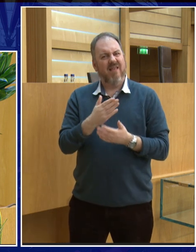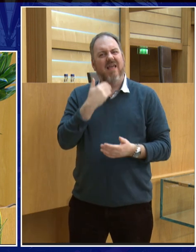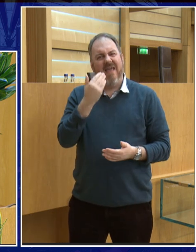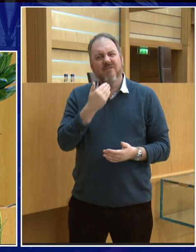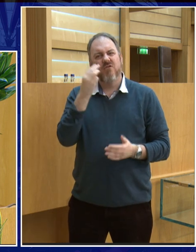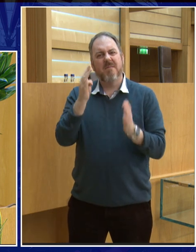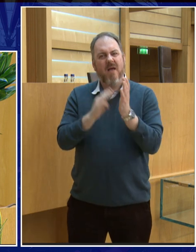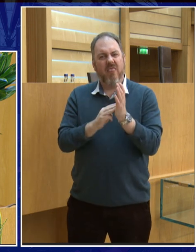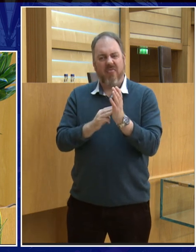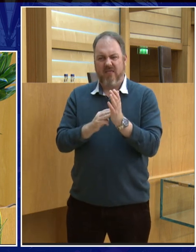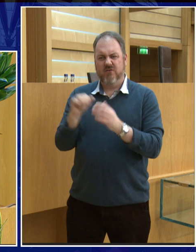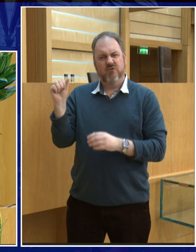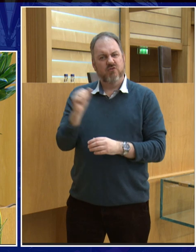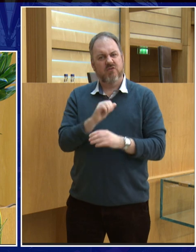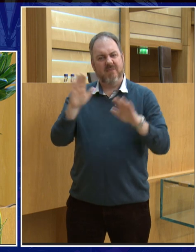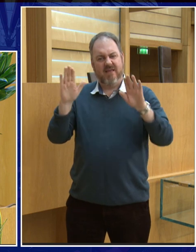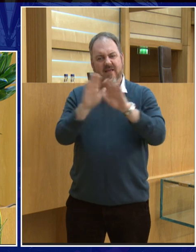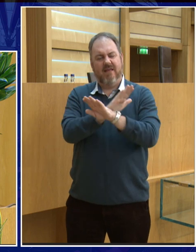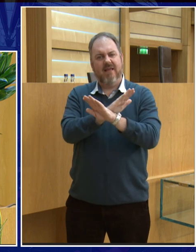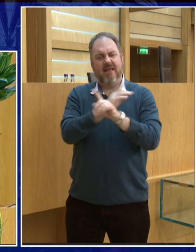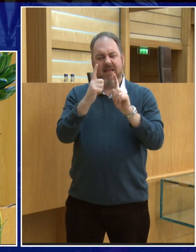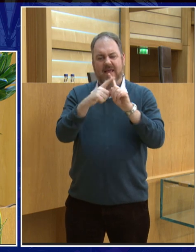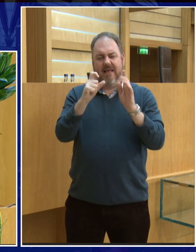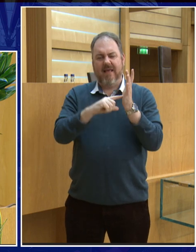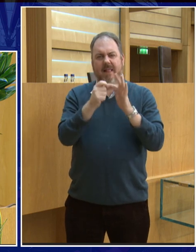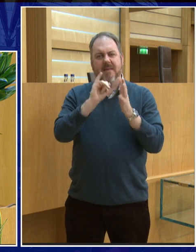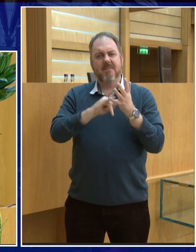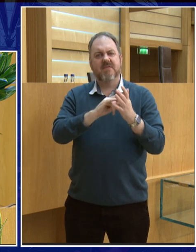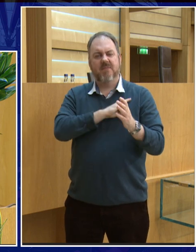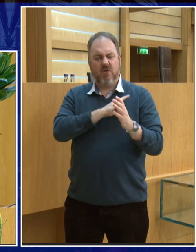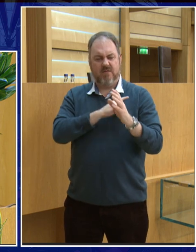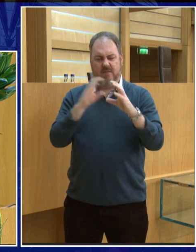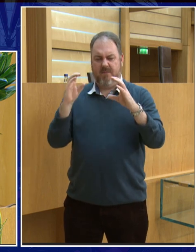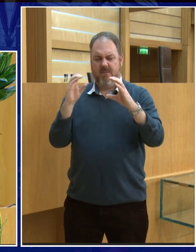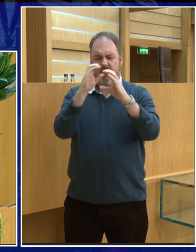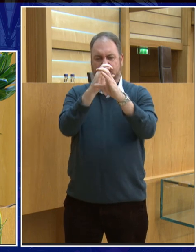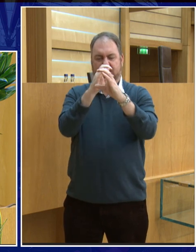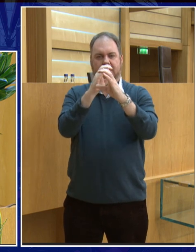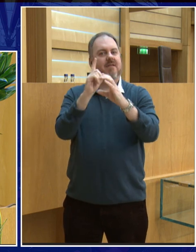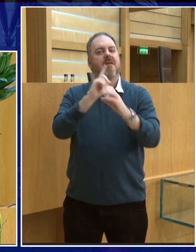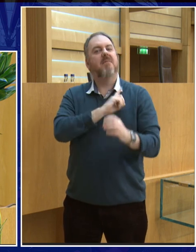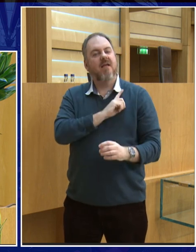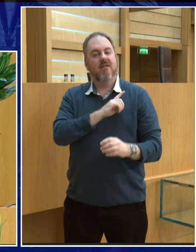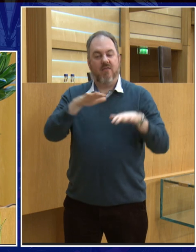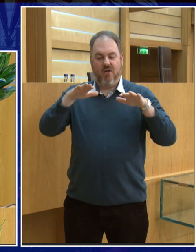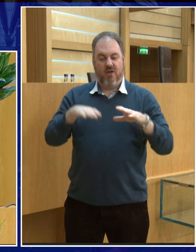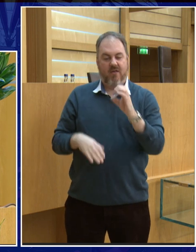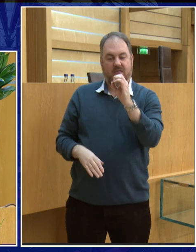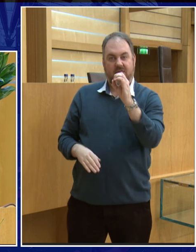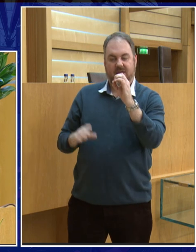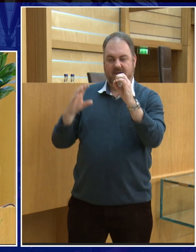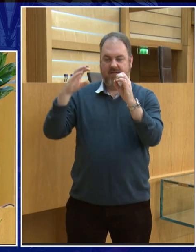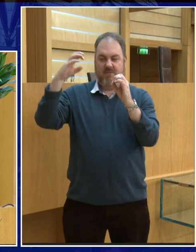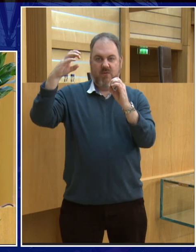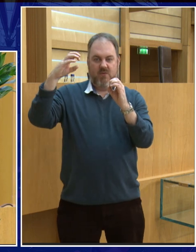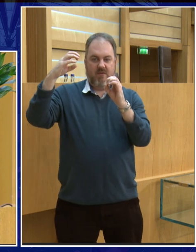because it takes about a month for the Moon to go around the Earth. But the thing is, you don't get that, because the Sun and the Moon and the Earth aren't in a perfect alignment. They're about five degrees